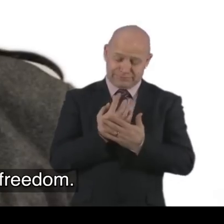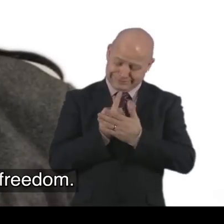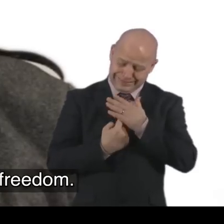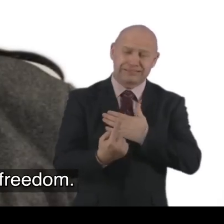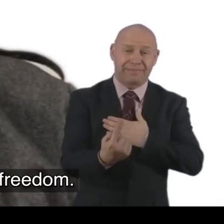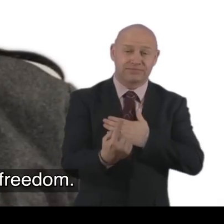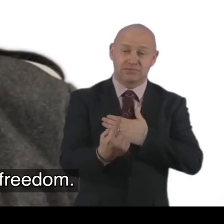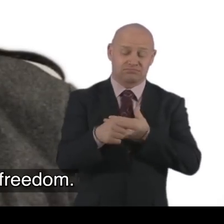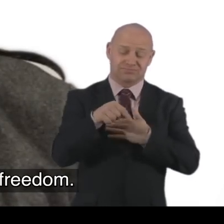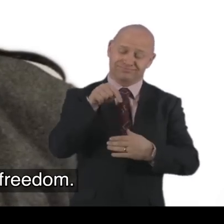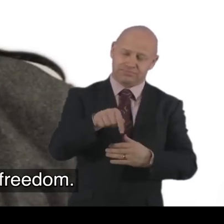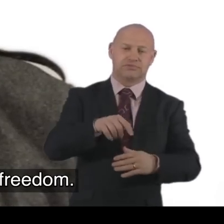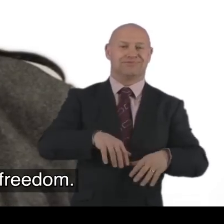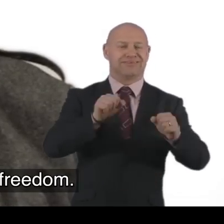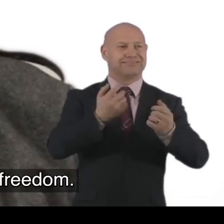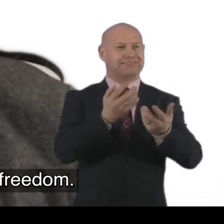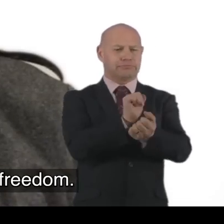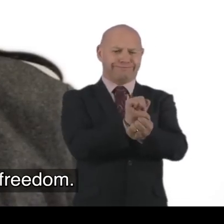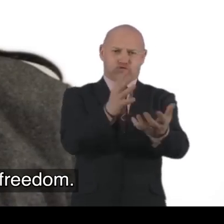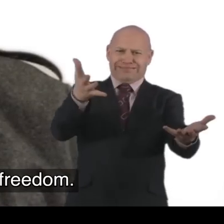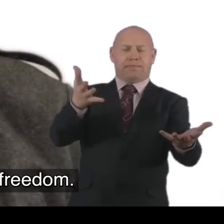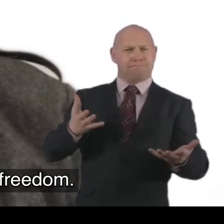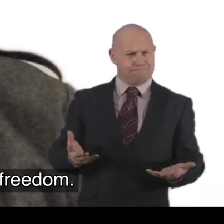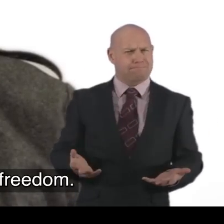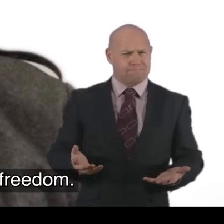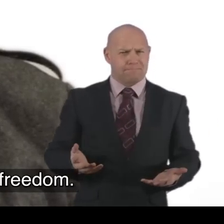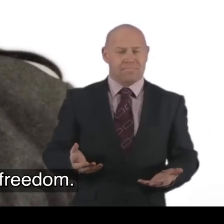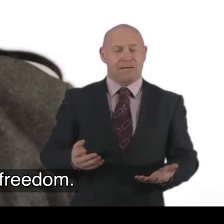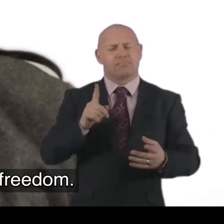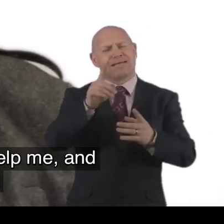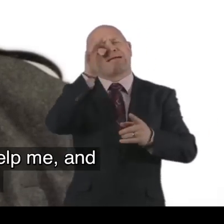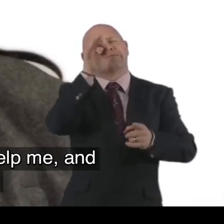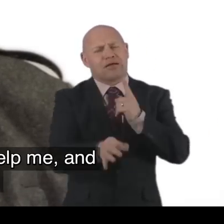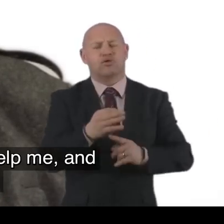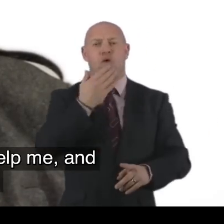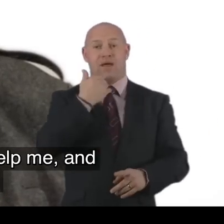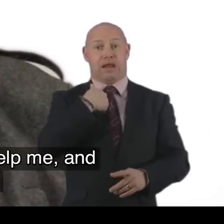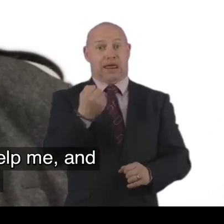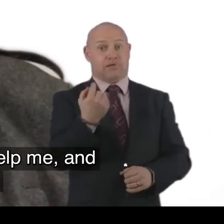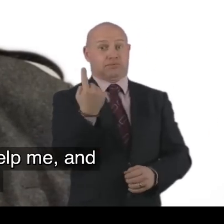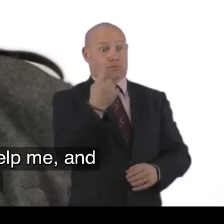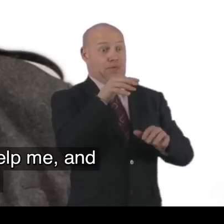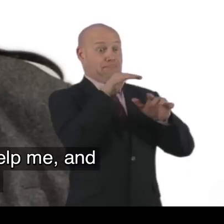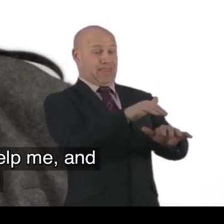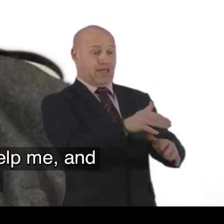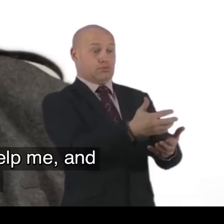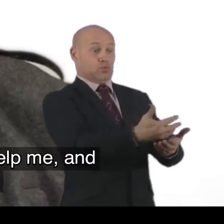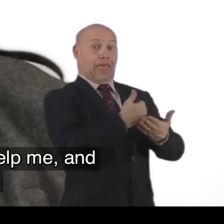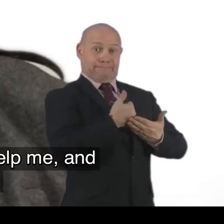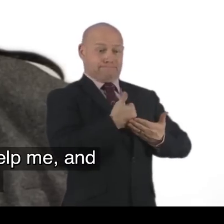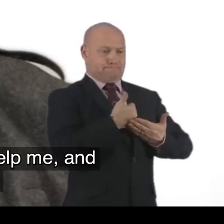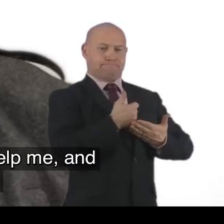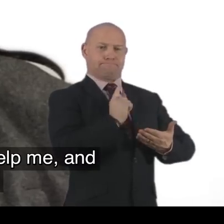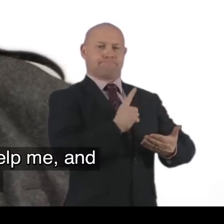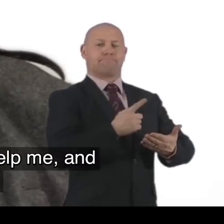It's. Independence anyway. For a start. And freedom. Especially when I've got. Somebody there.